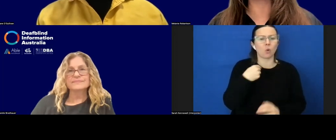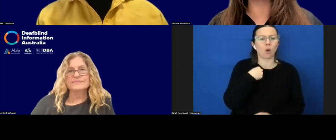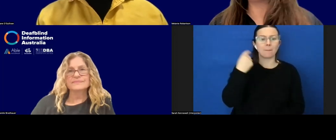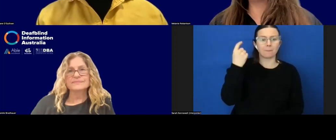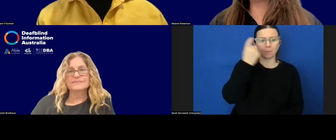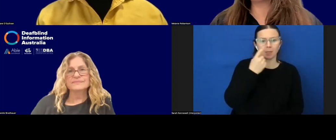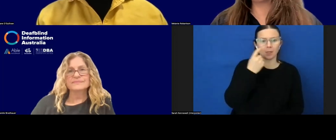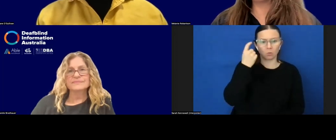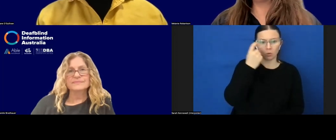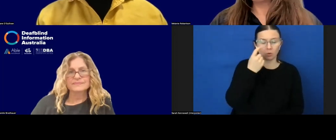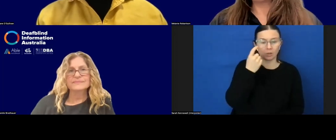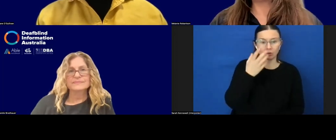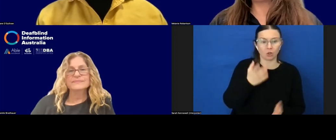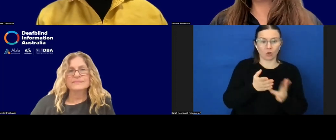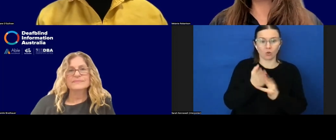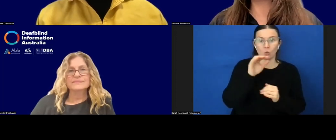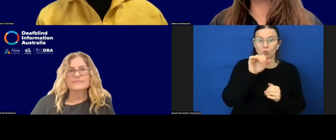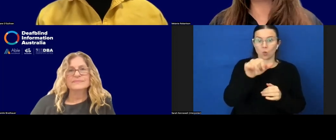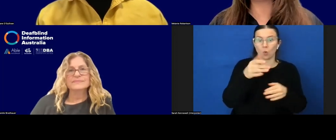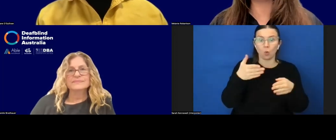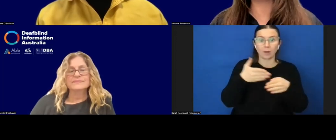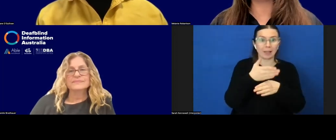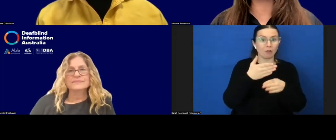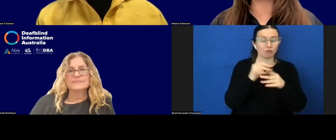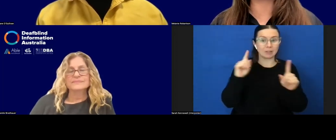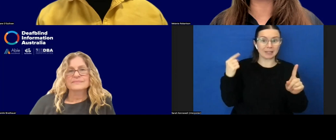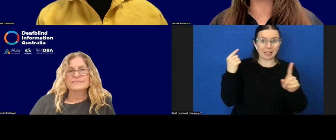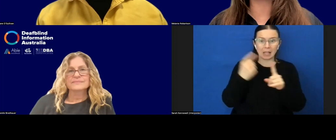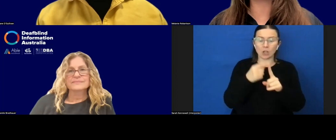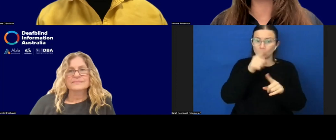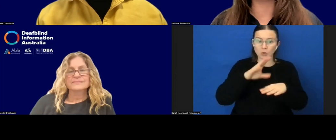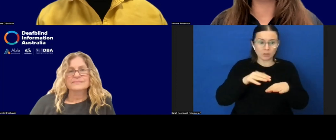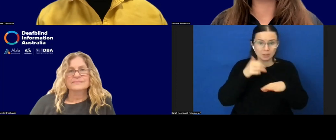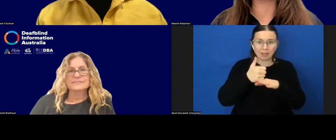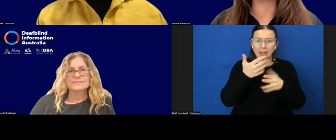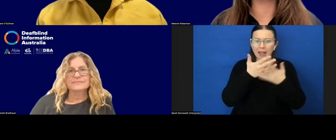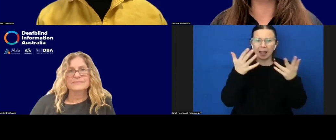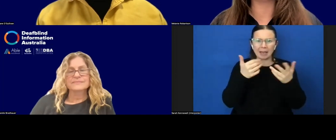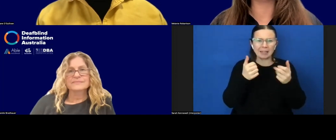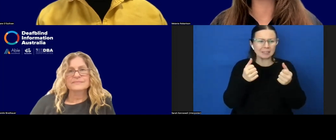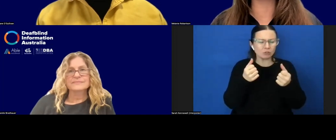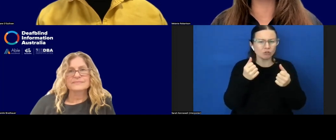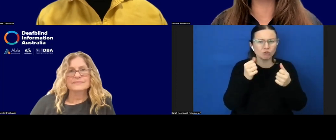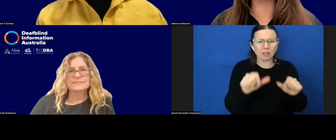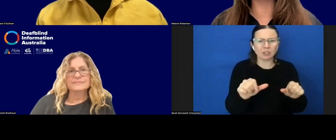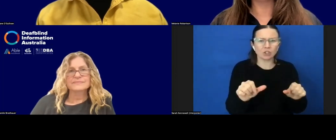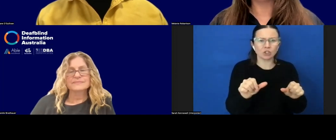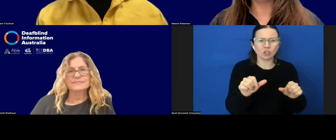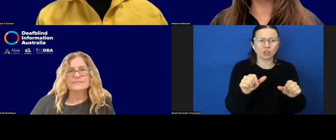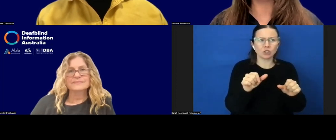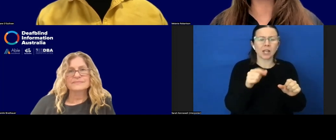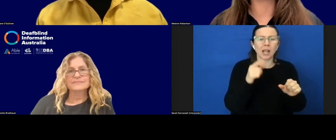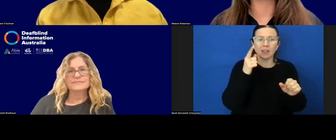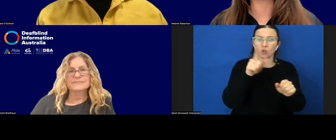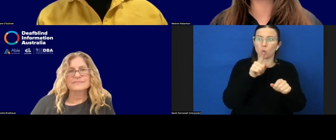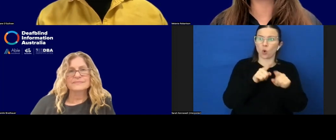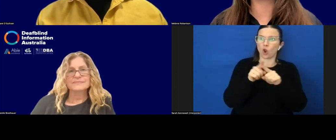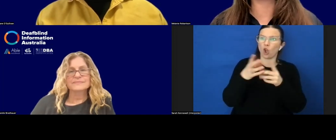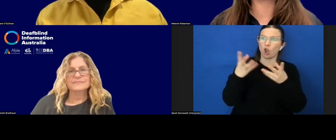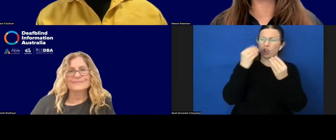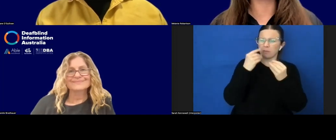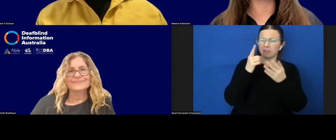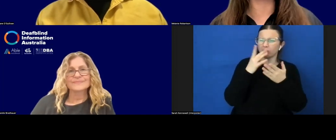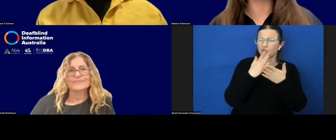your career, are there any strategies that you would have been trained in that you rely less on because